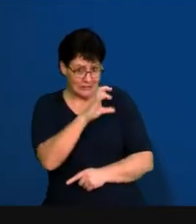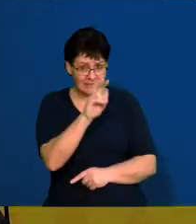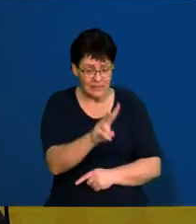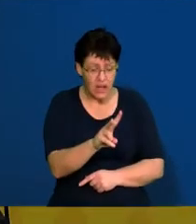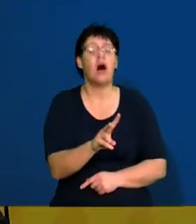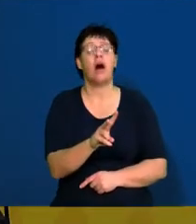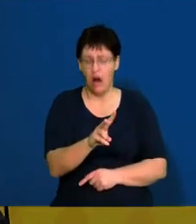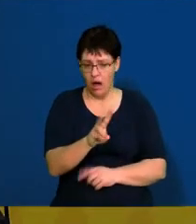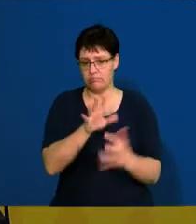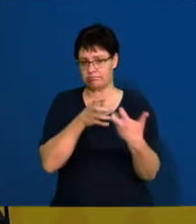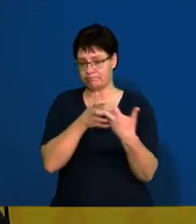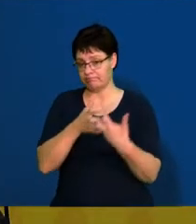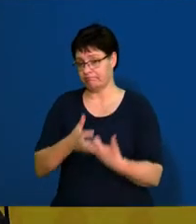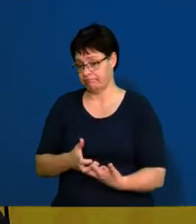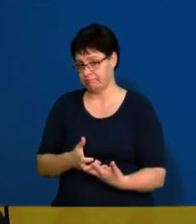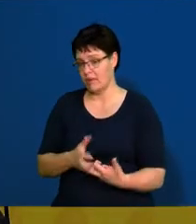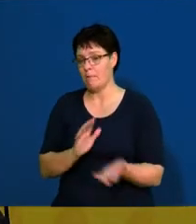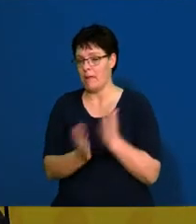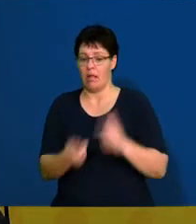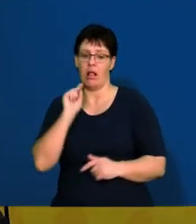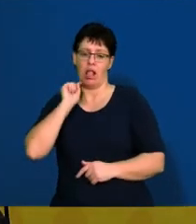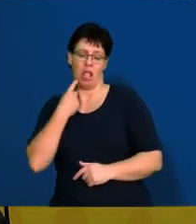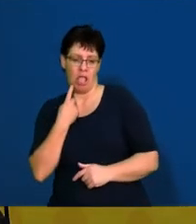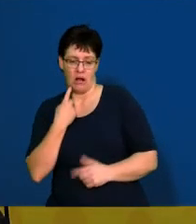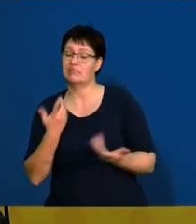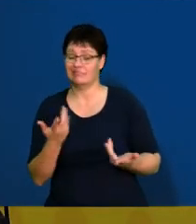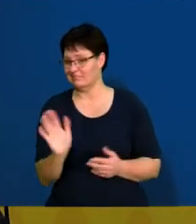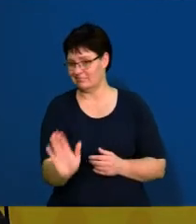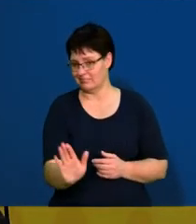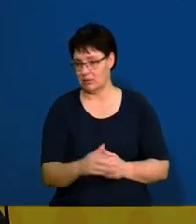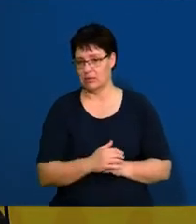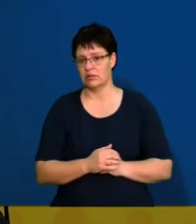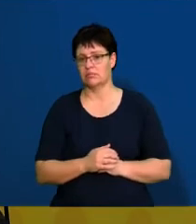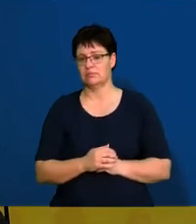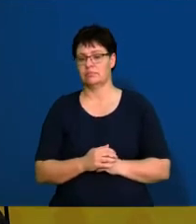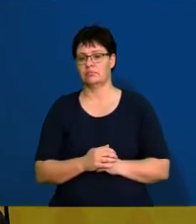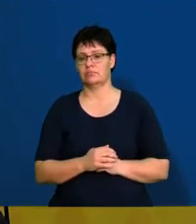our CV is correct and that we haven't lied in any way whatsoever.